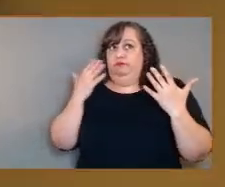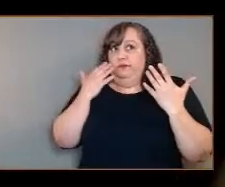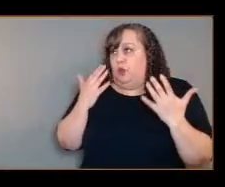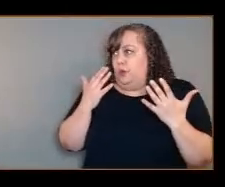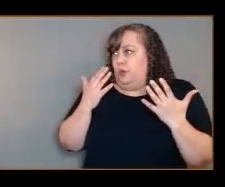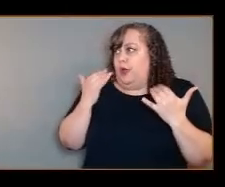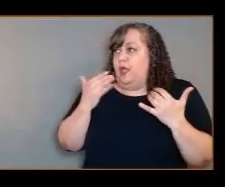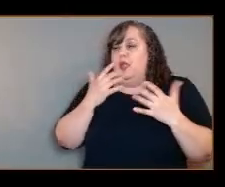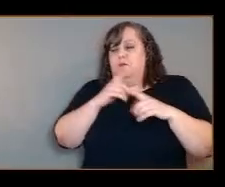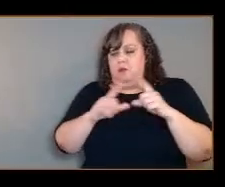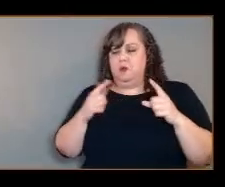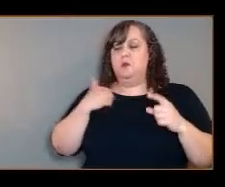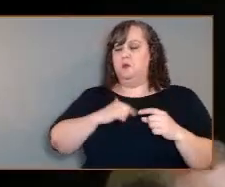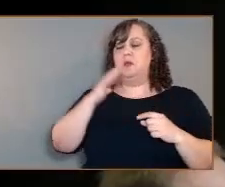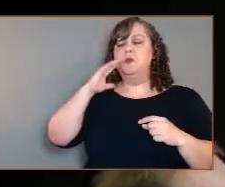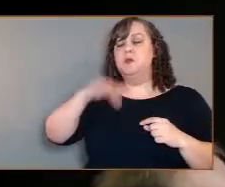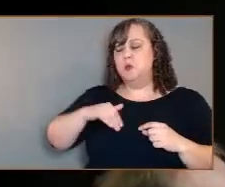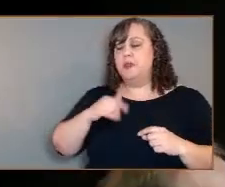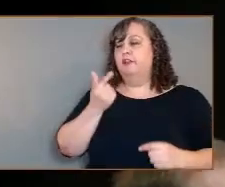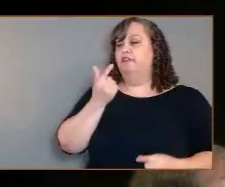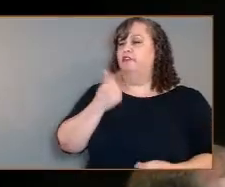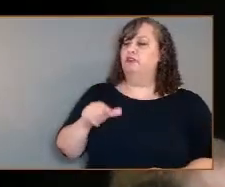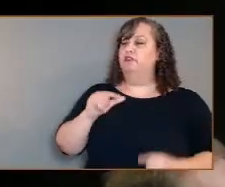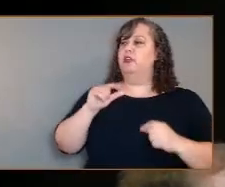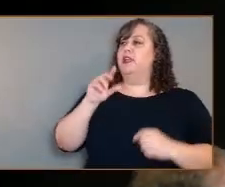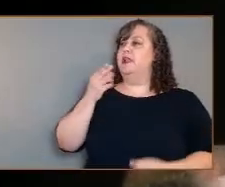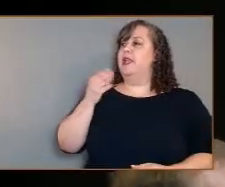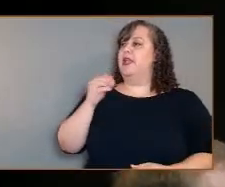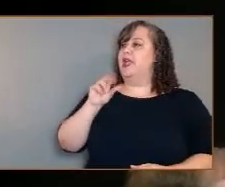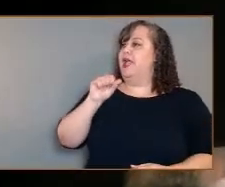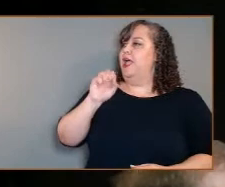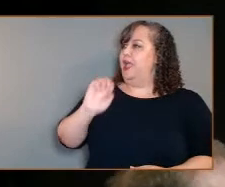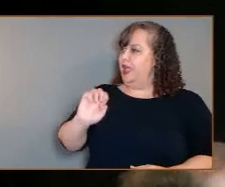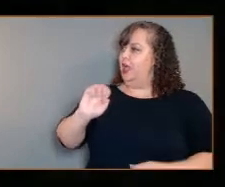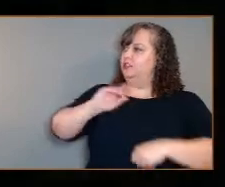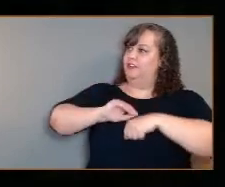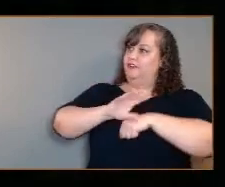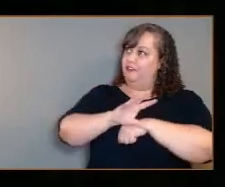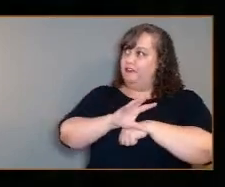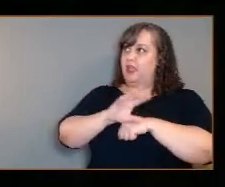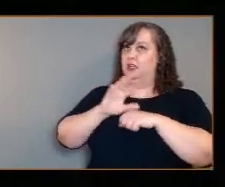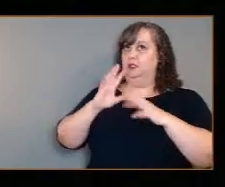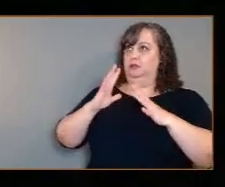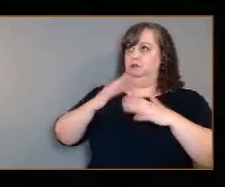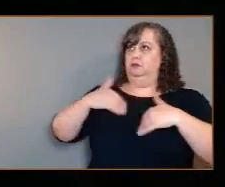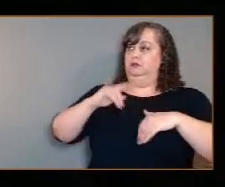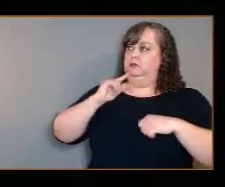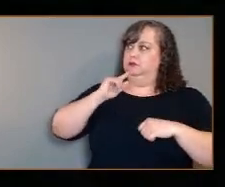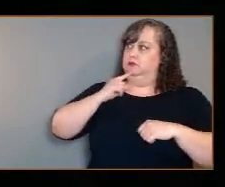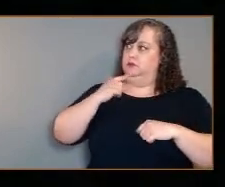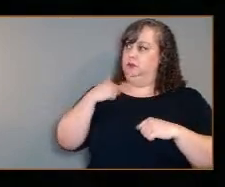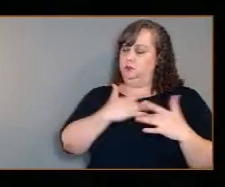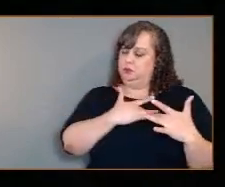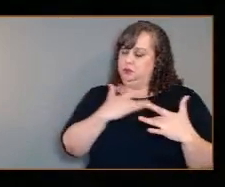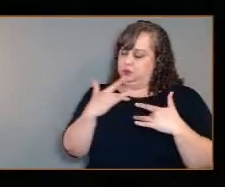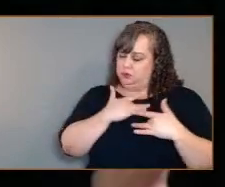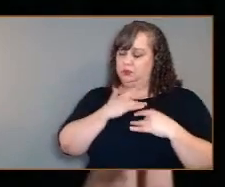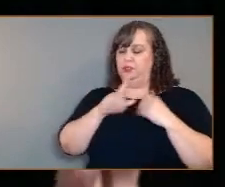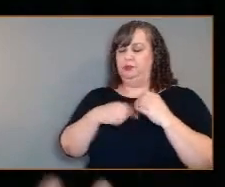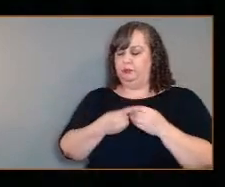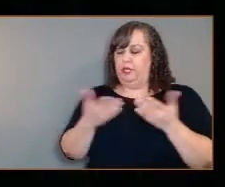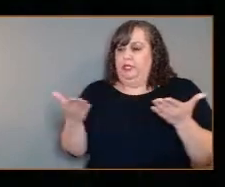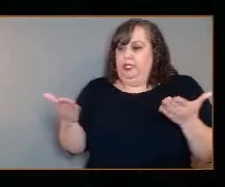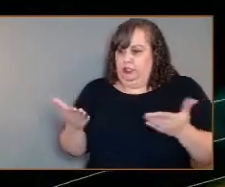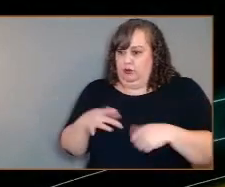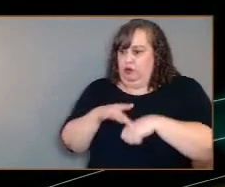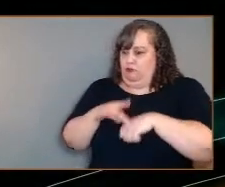part. And, of course, that's something we worry about tremendously at Earth as well. Enormously, because we are heating up. more we